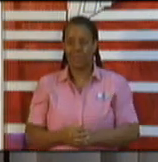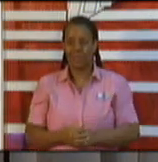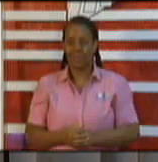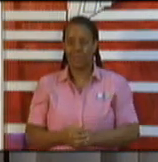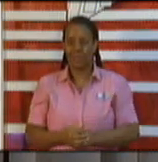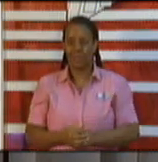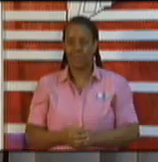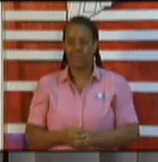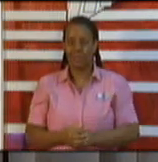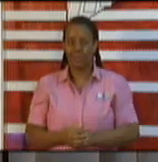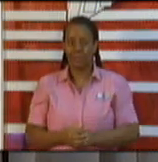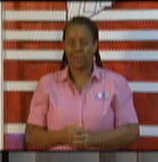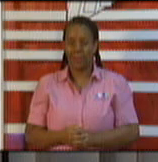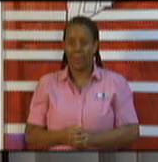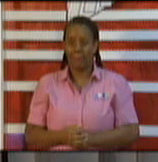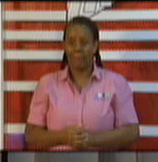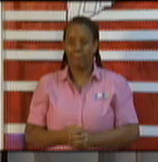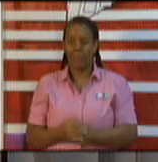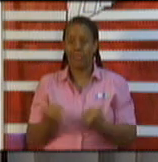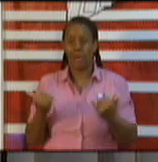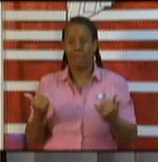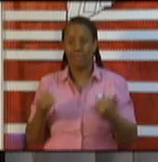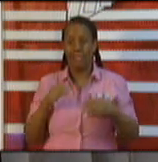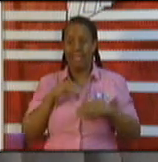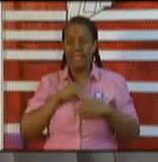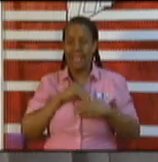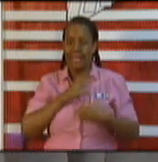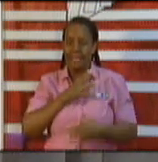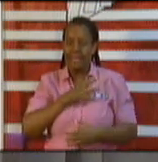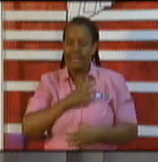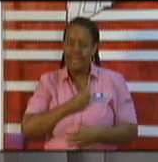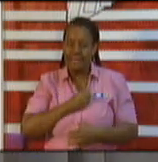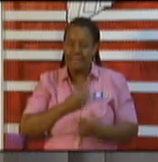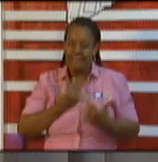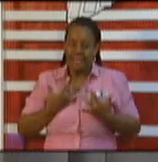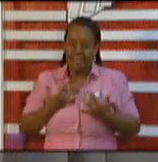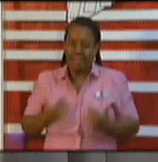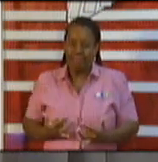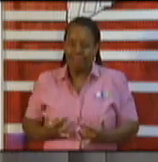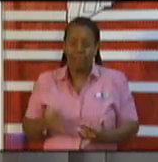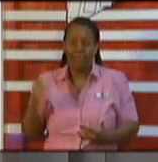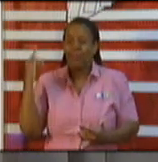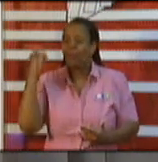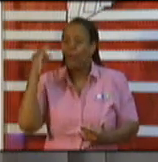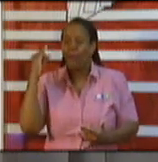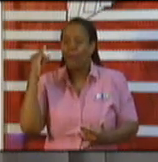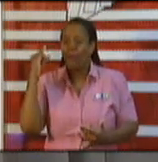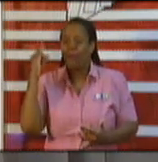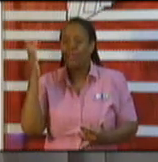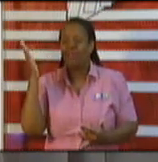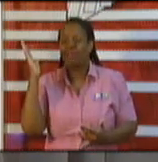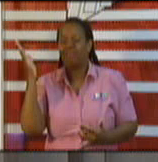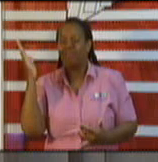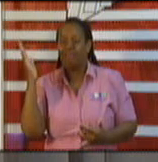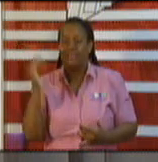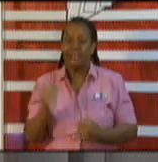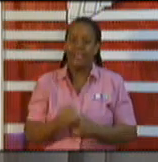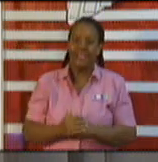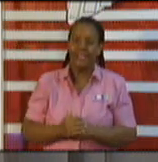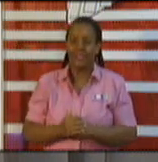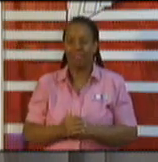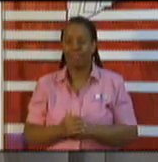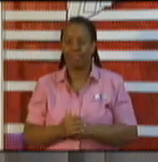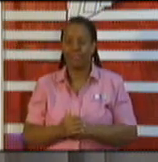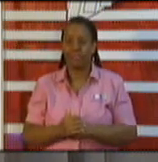It gives me no pleasure to have to attend today's press conference to deal with the first issue that I'm about to talk about,